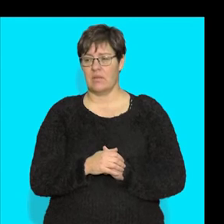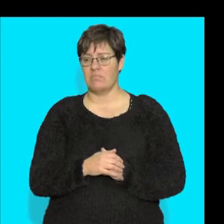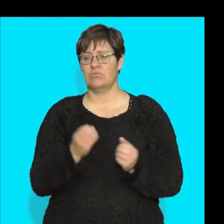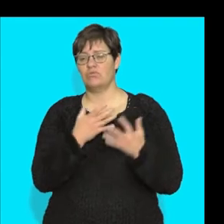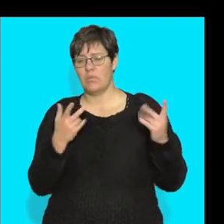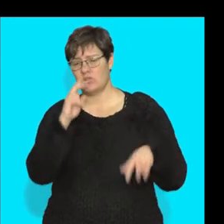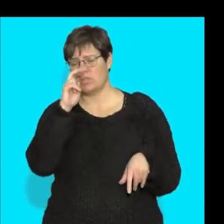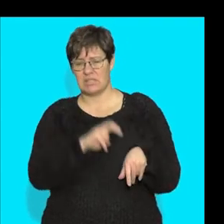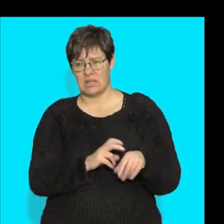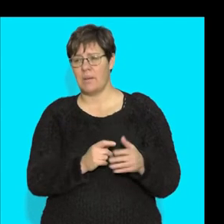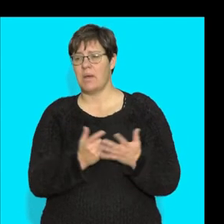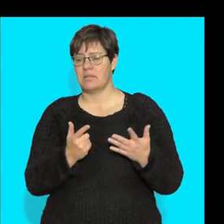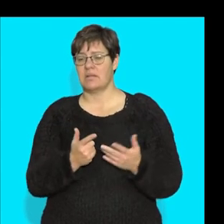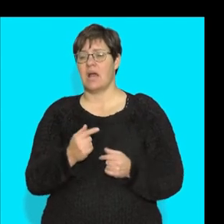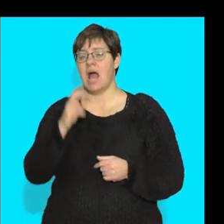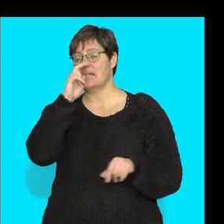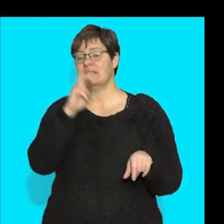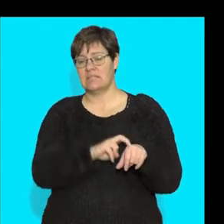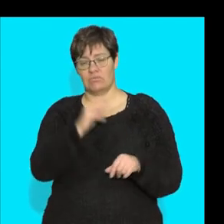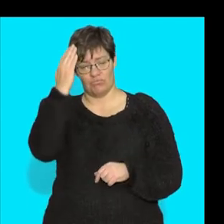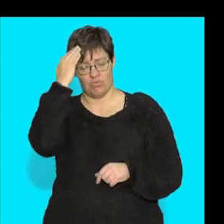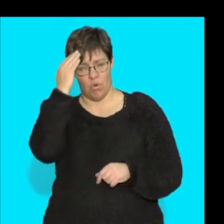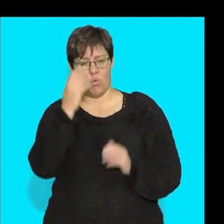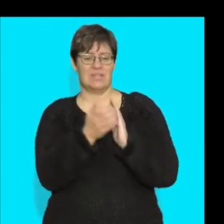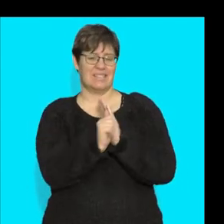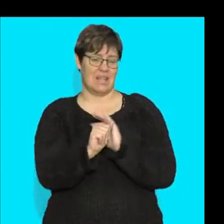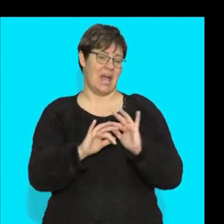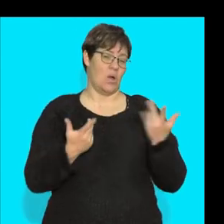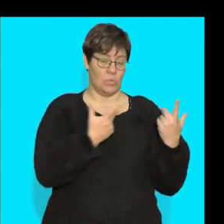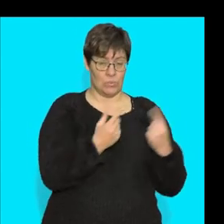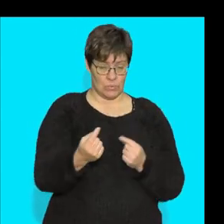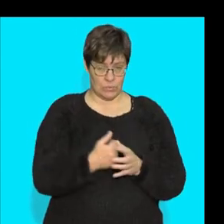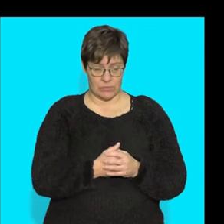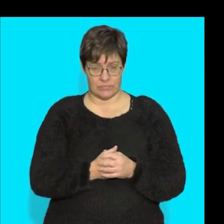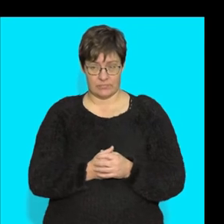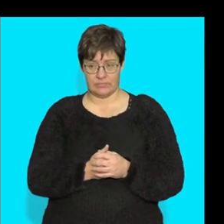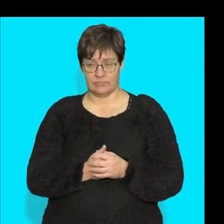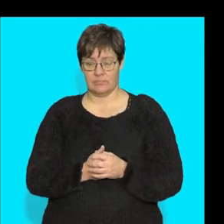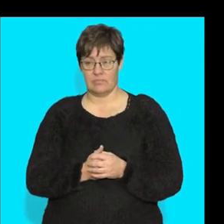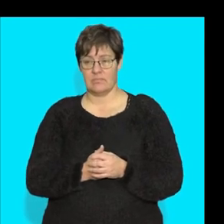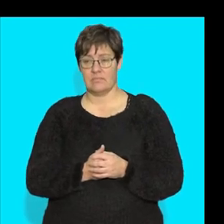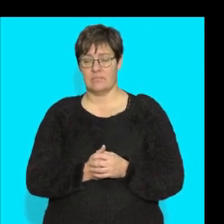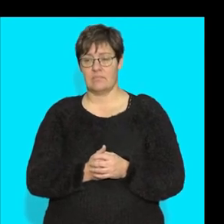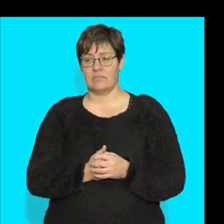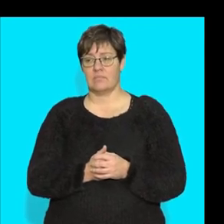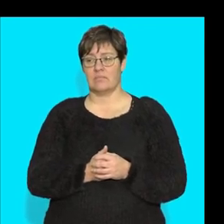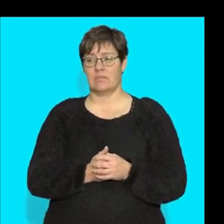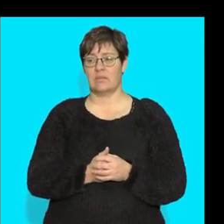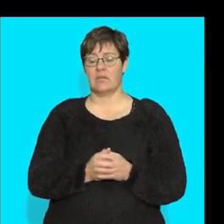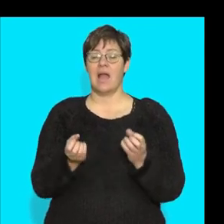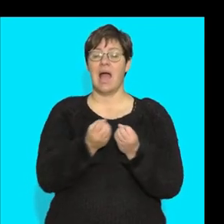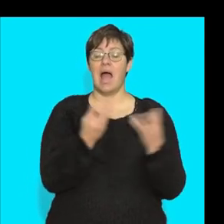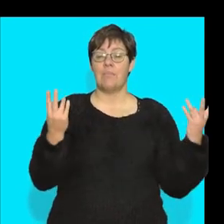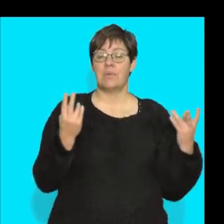too much about that but I did need to know the skill. Now the next thing, all right, how many blood